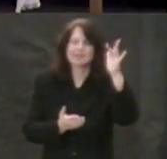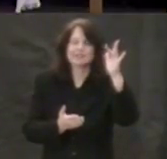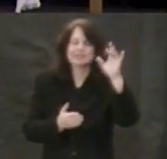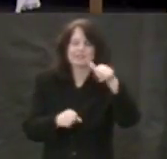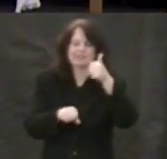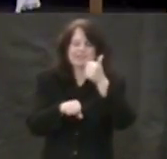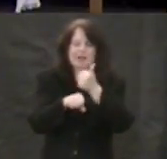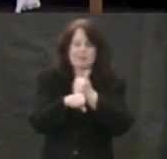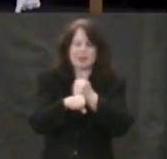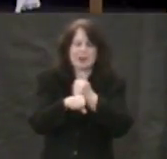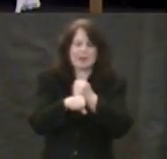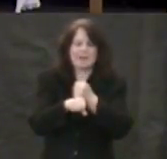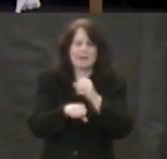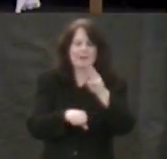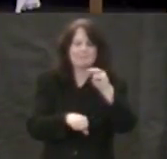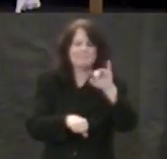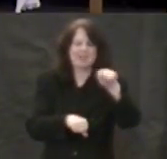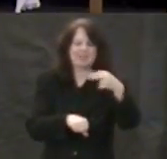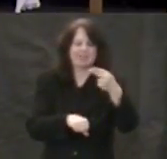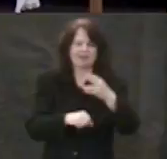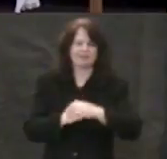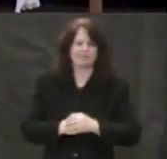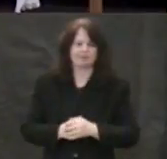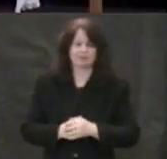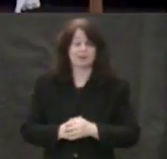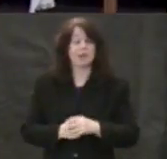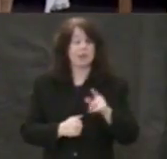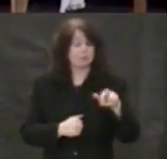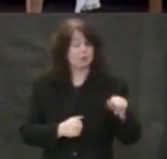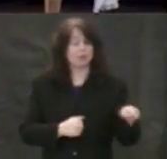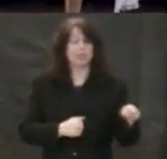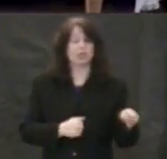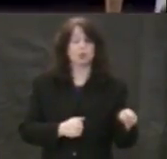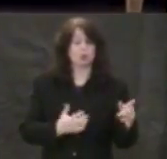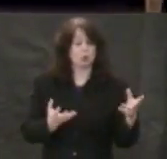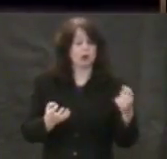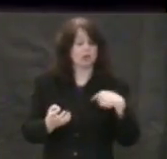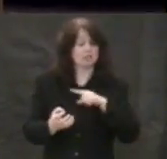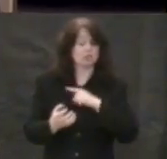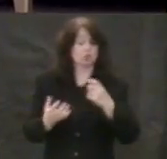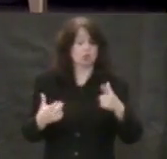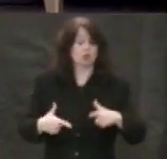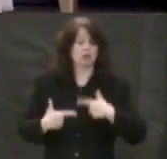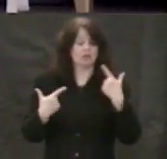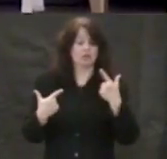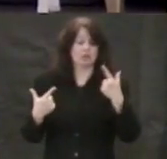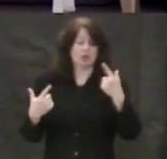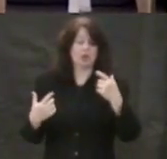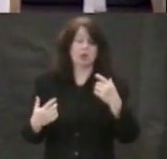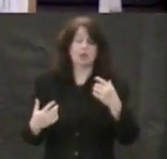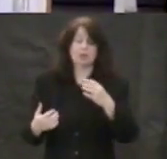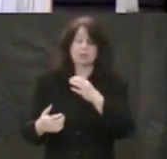Peter would implore us to live in the power of the Lord of majesty.